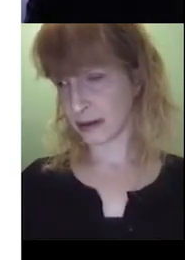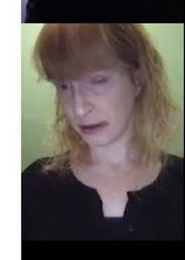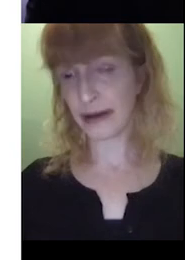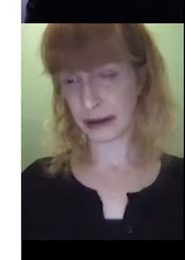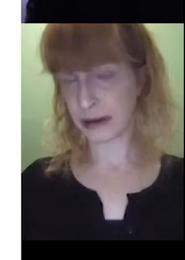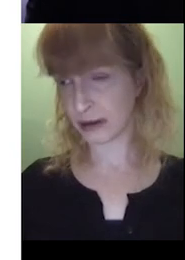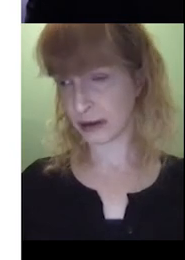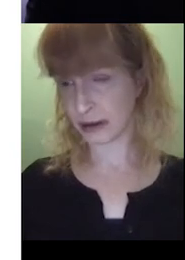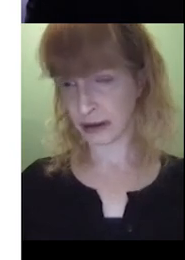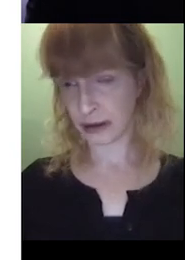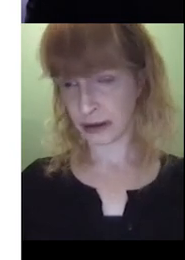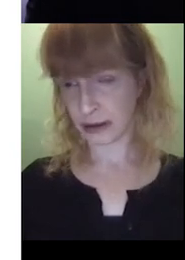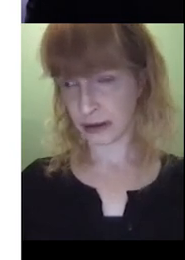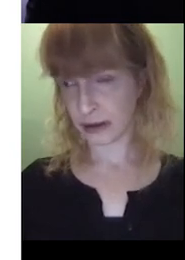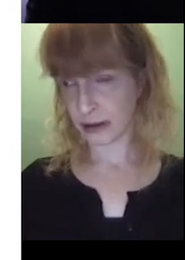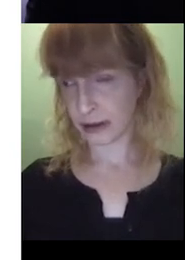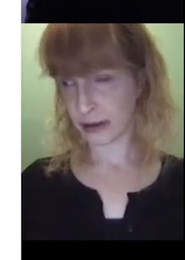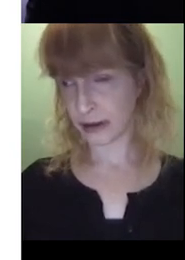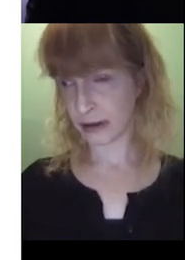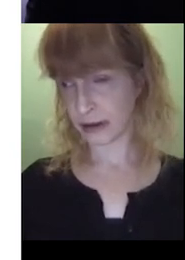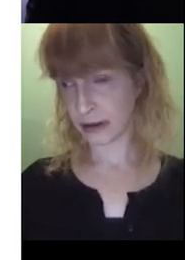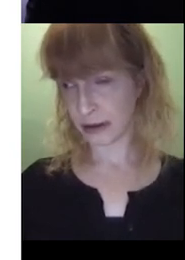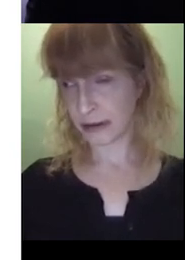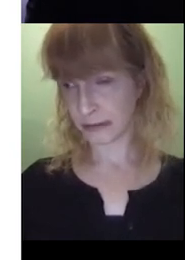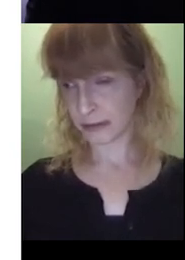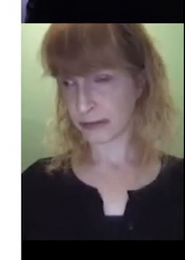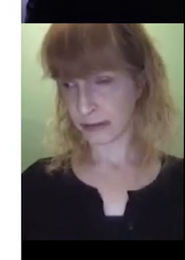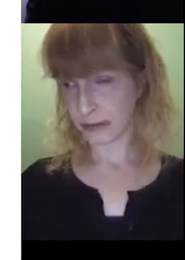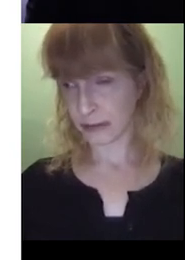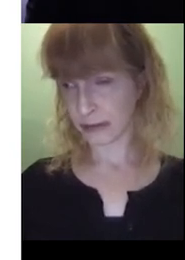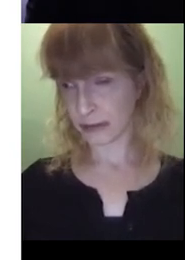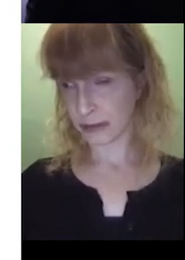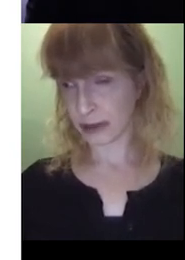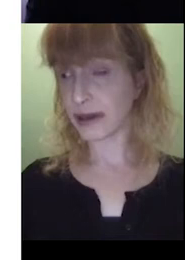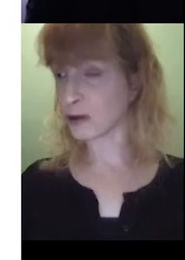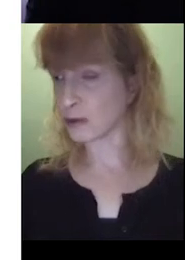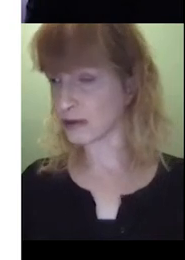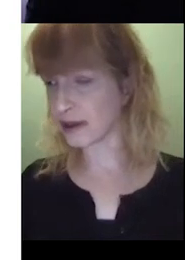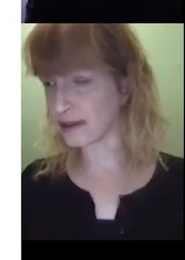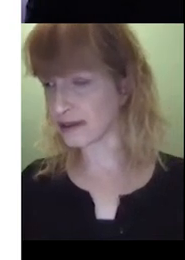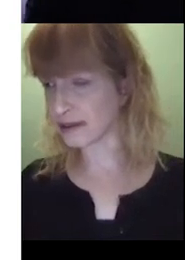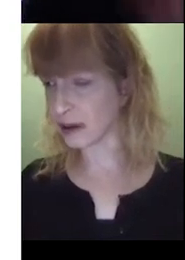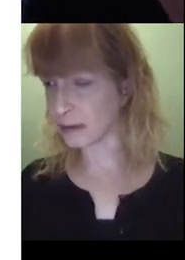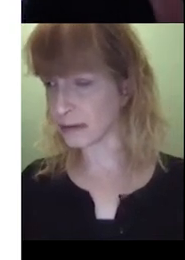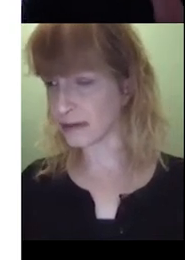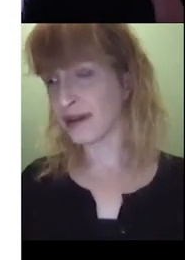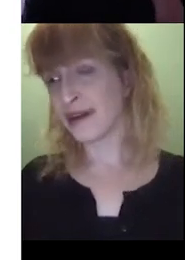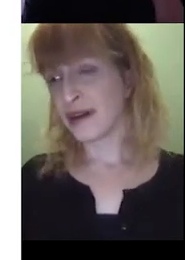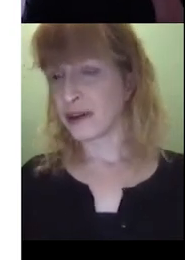Yep. I think I was just kind of mixing it with Auslan a little bit. So that's good to know. Yeah, good. And,